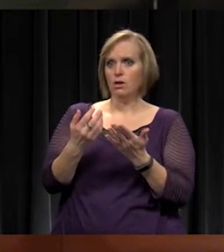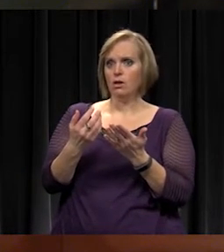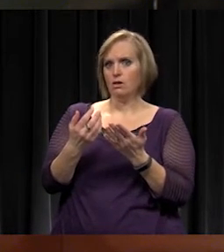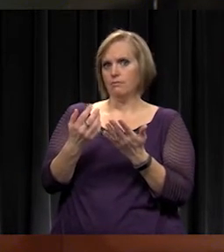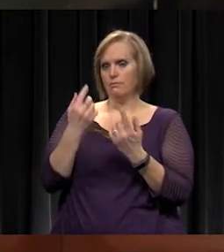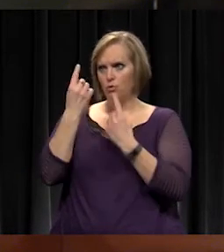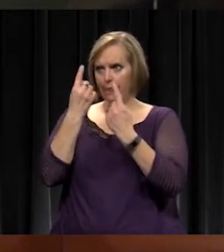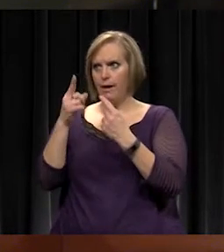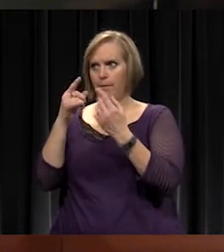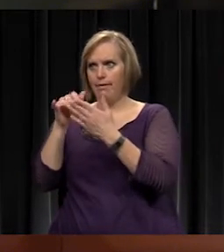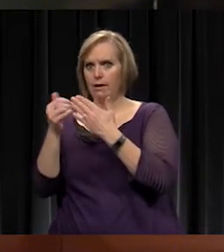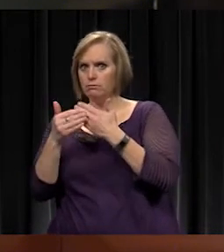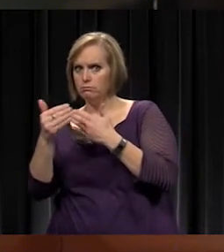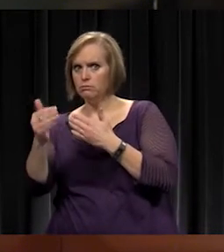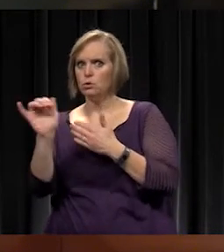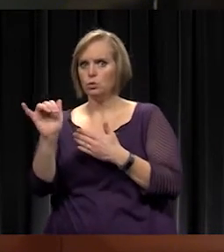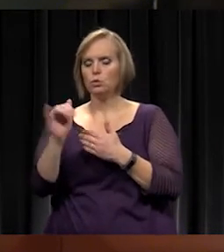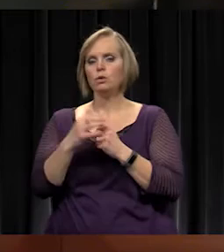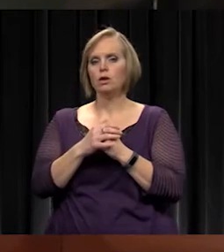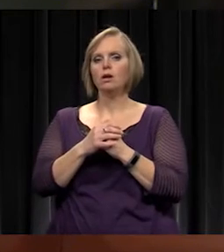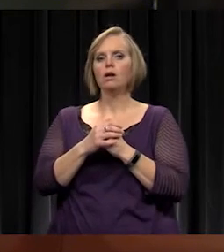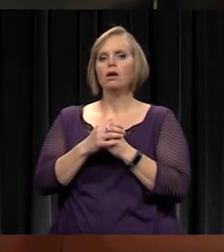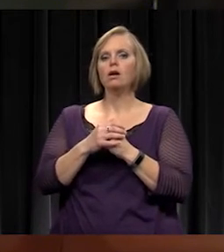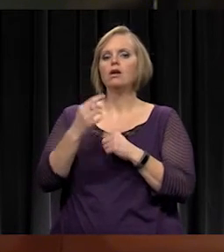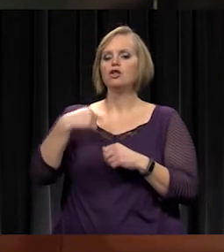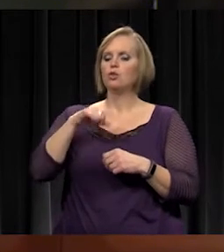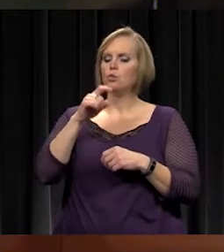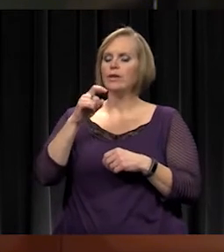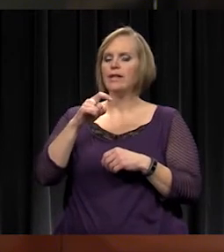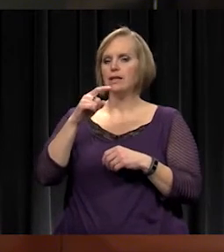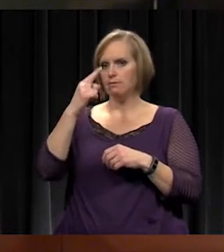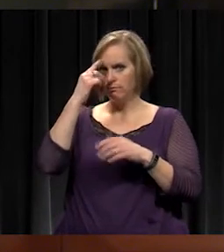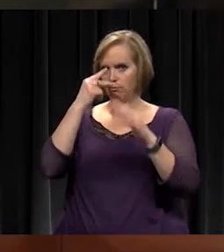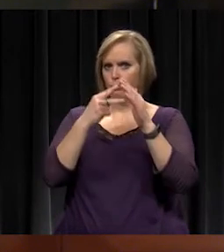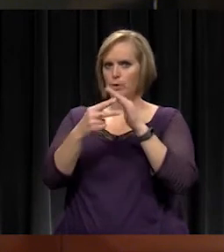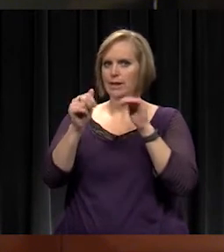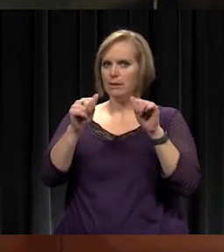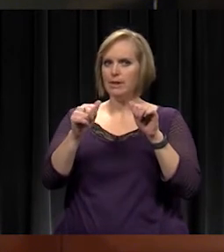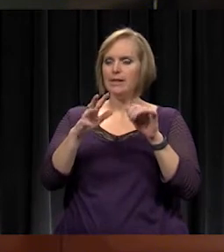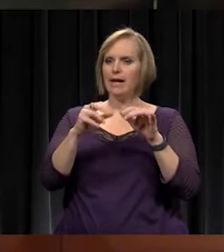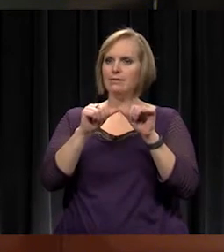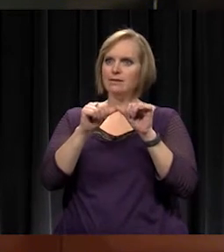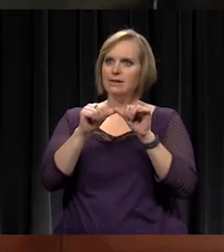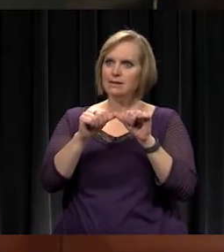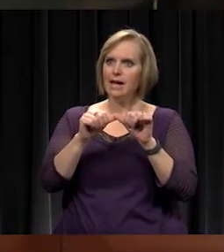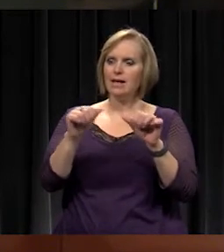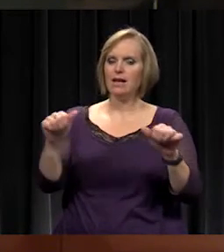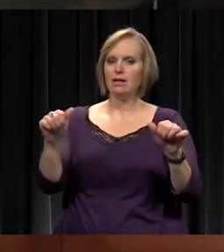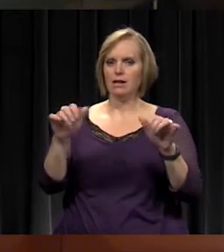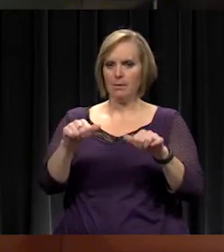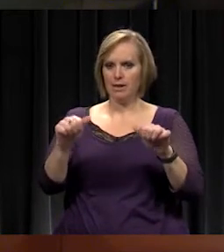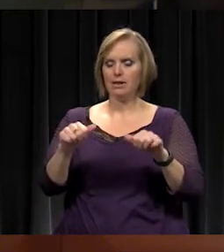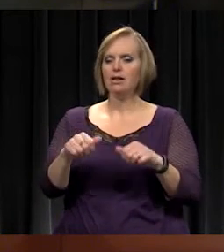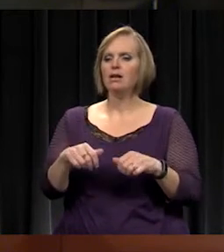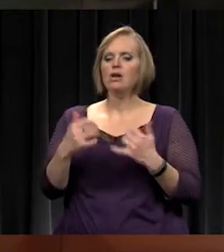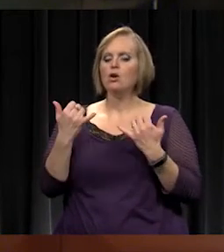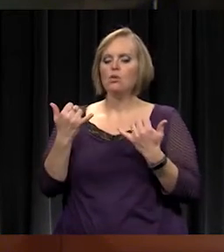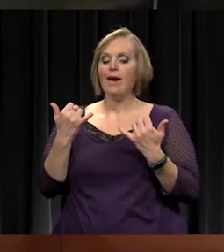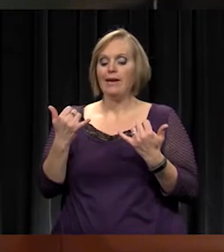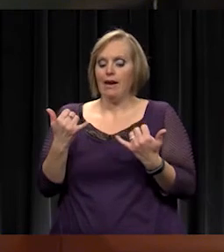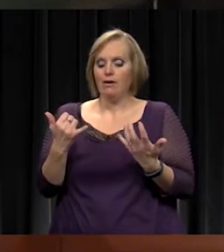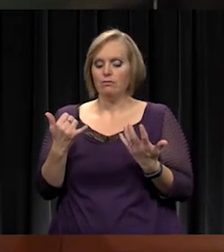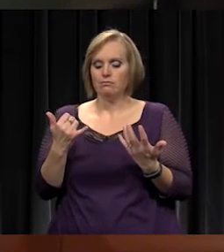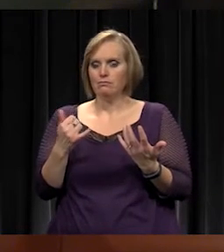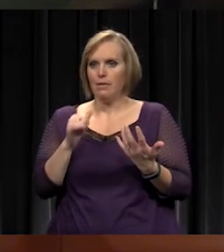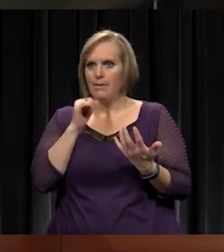consideration going forward. we kind of know. We just need predictability and sustainability. And right now it's not here. I'm hearing you say that because we're having to kind of plan